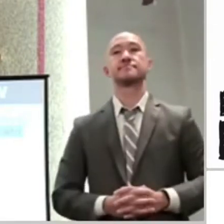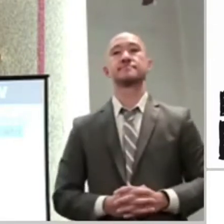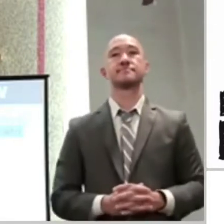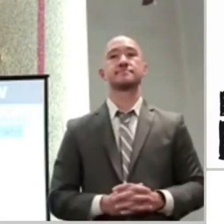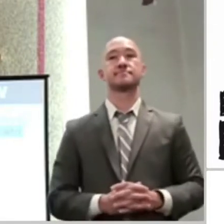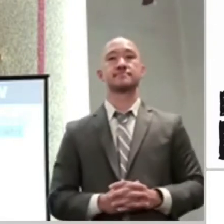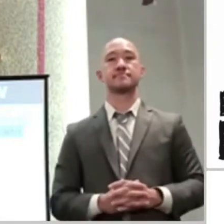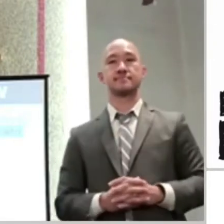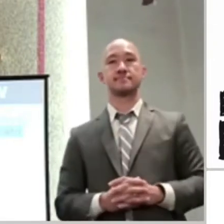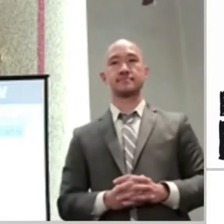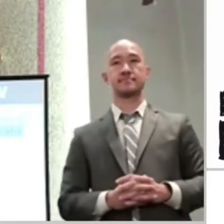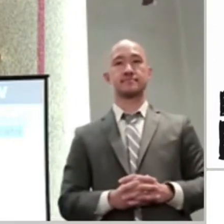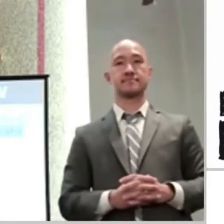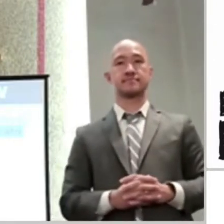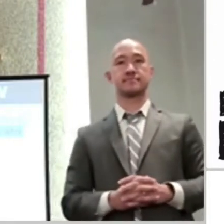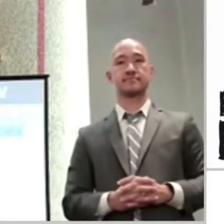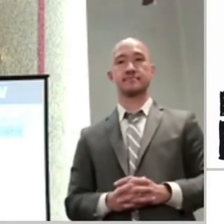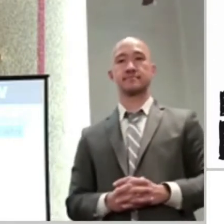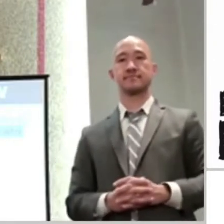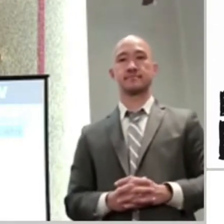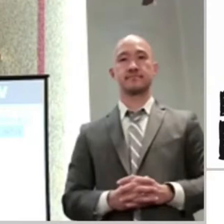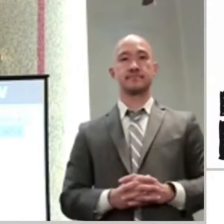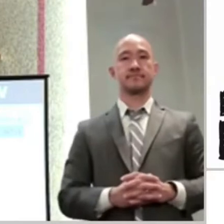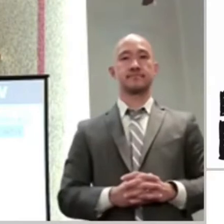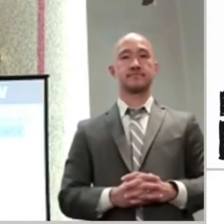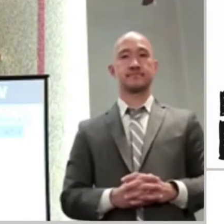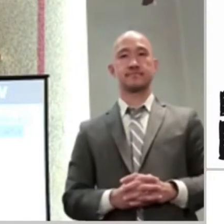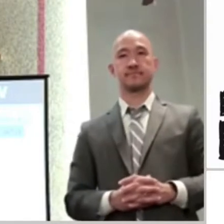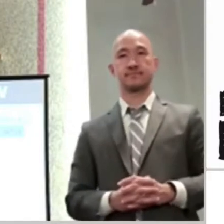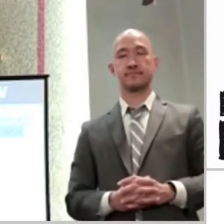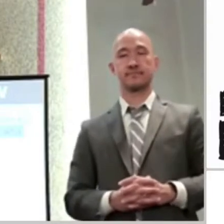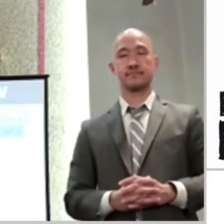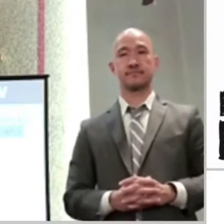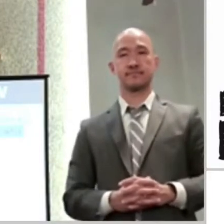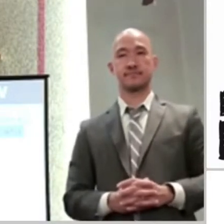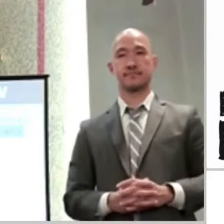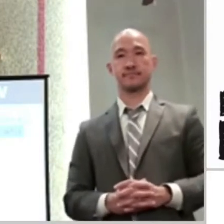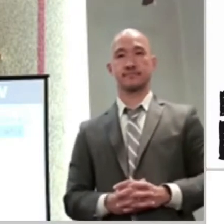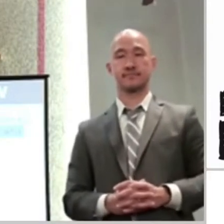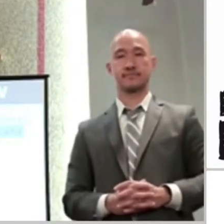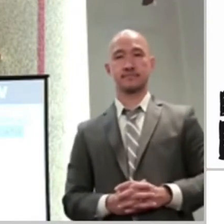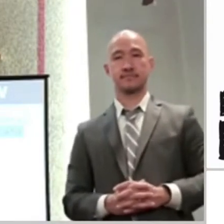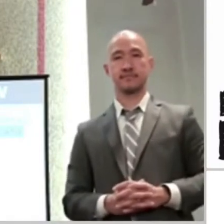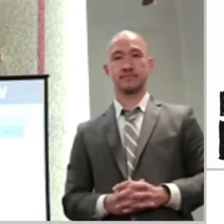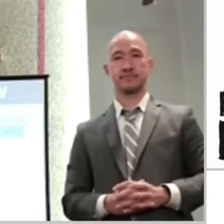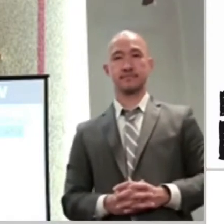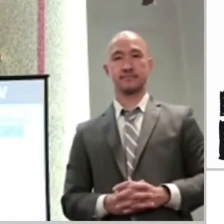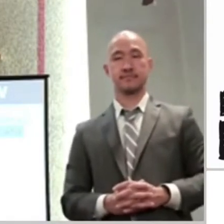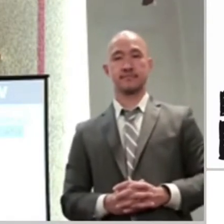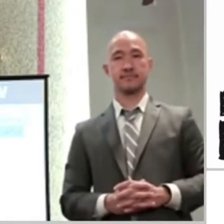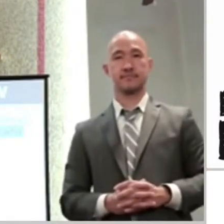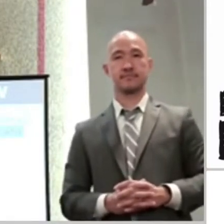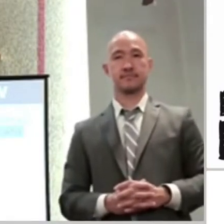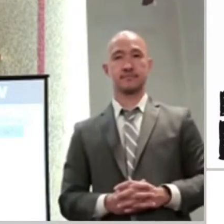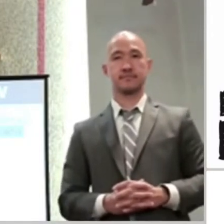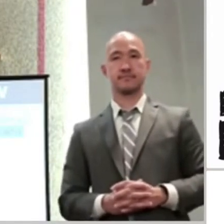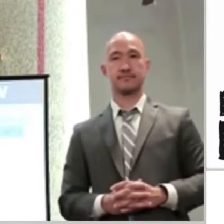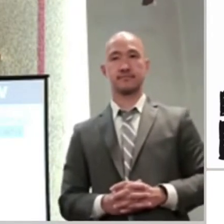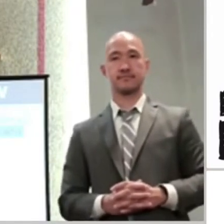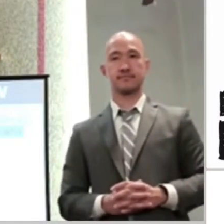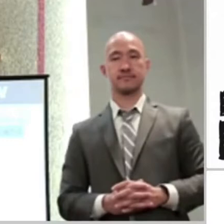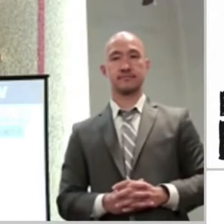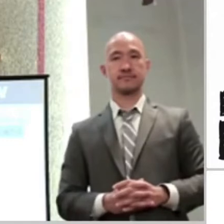Or is that a move of emotions? Is that an emotional reaction? We get emotional.